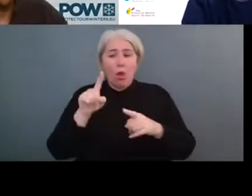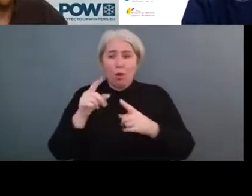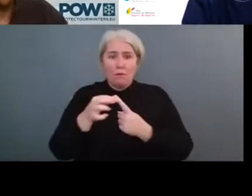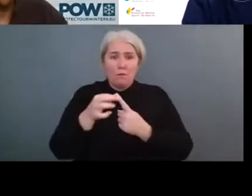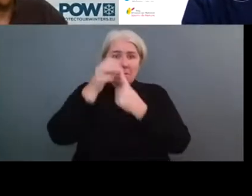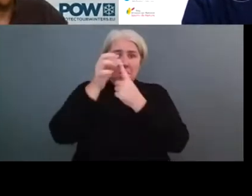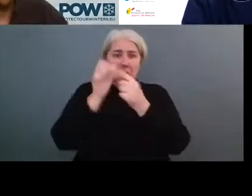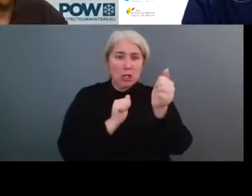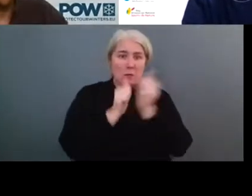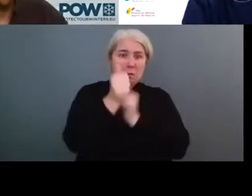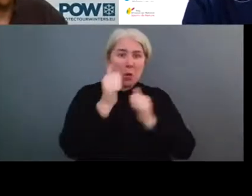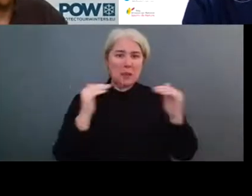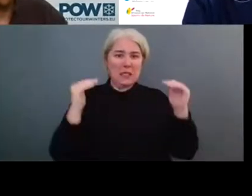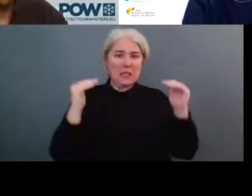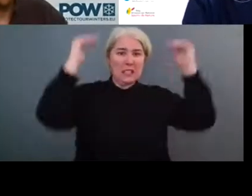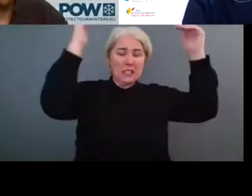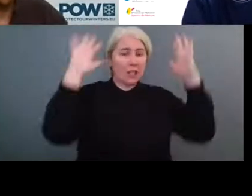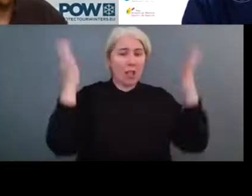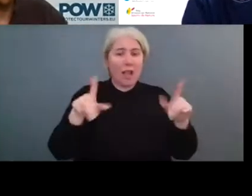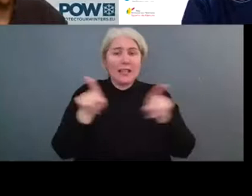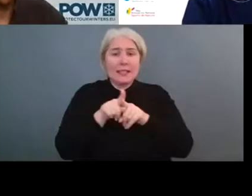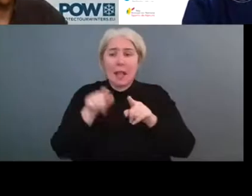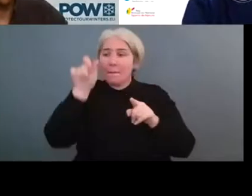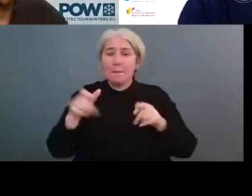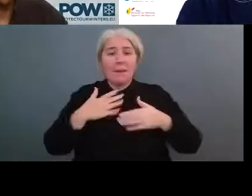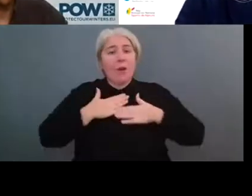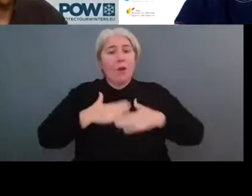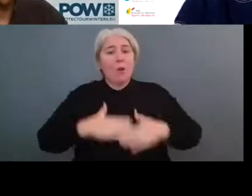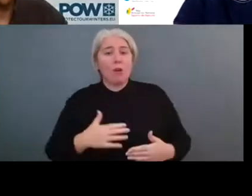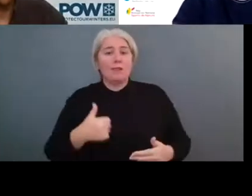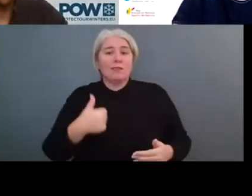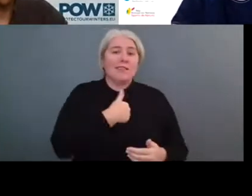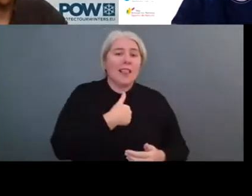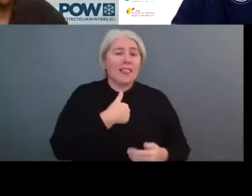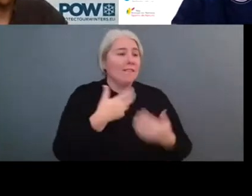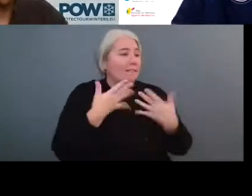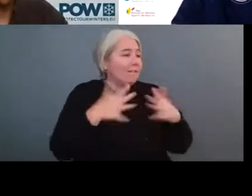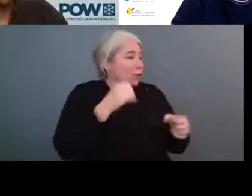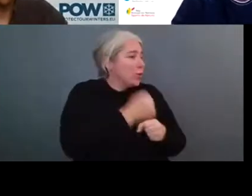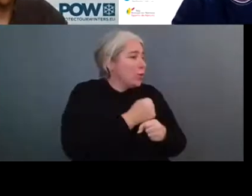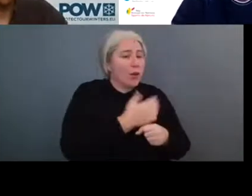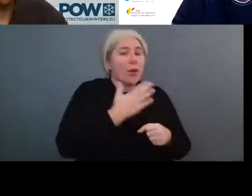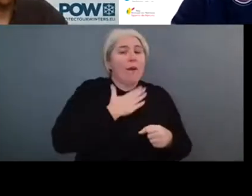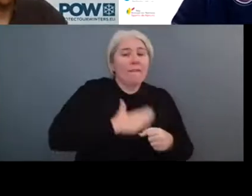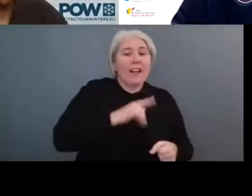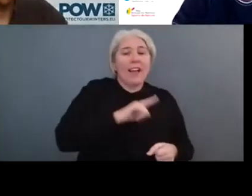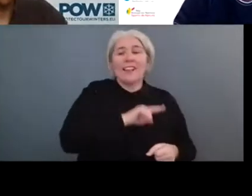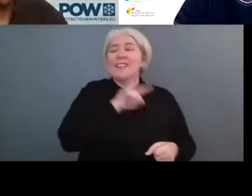have become much more limited in the face of extreme heat waves, for instance.